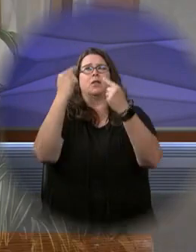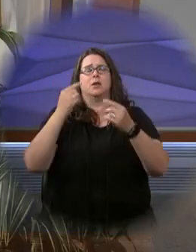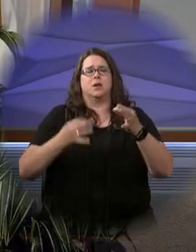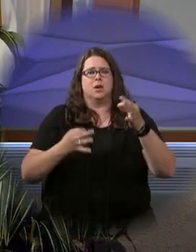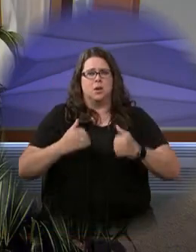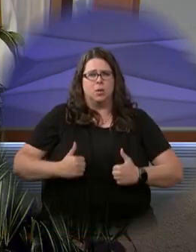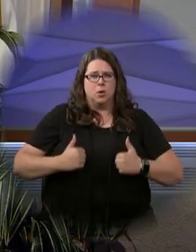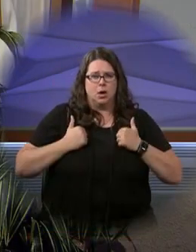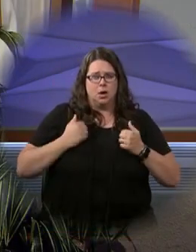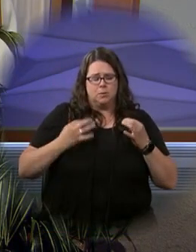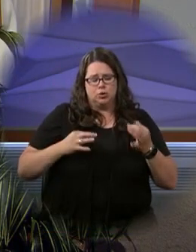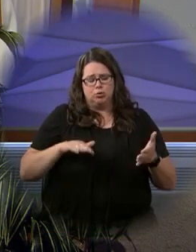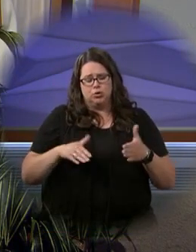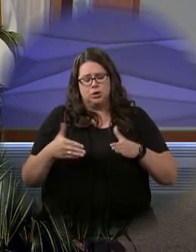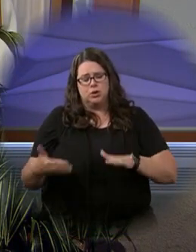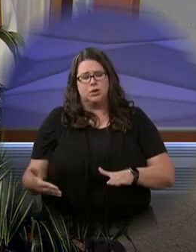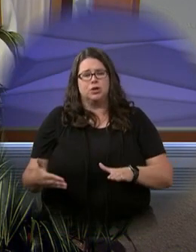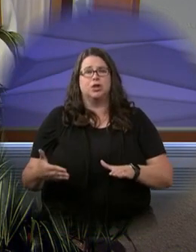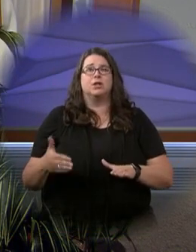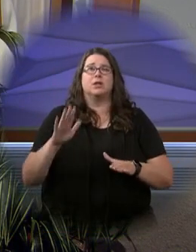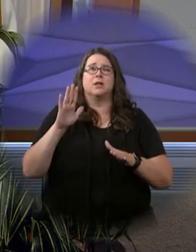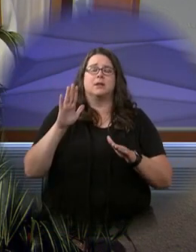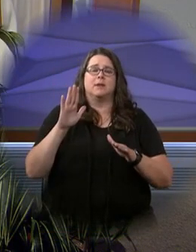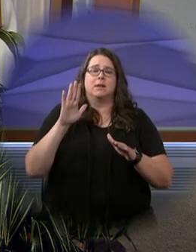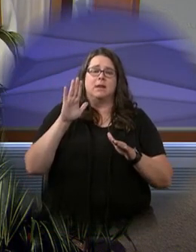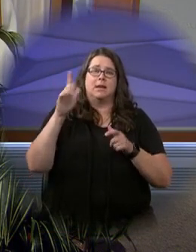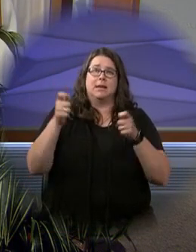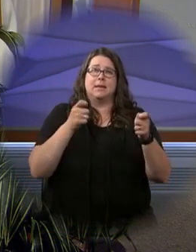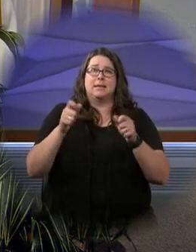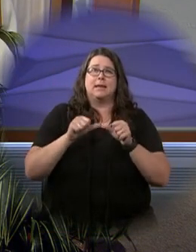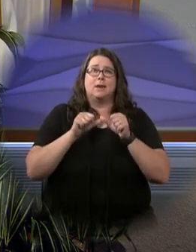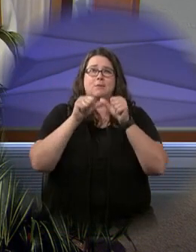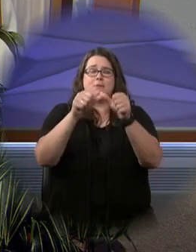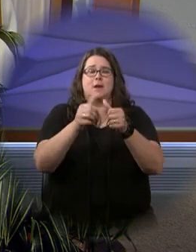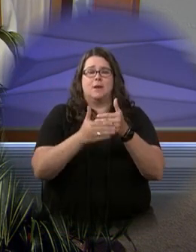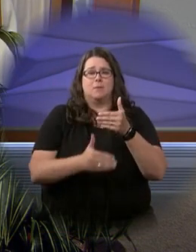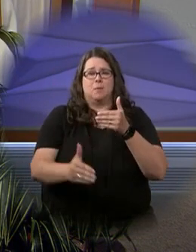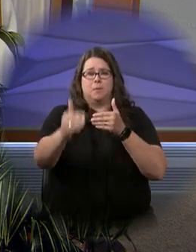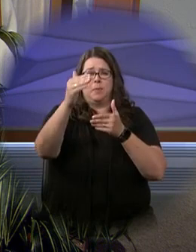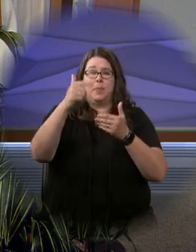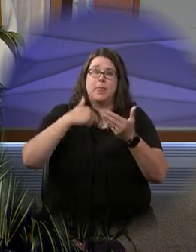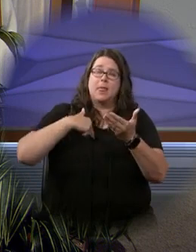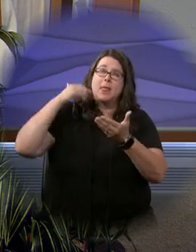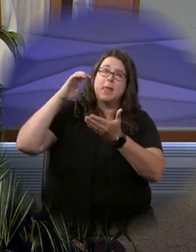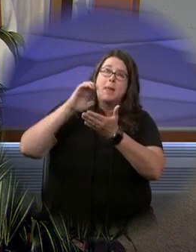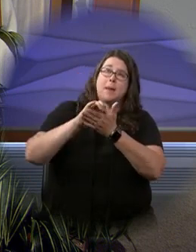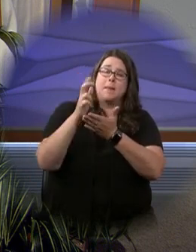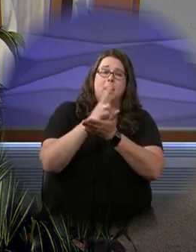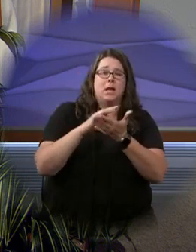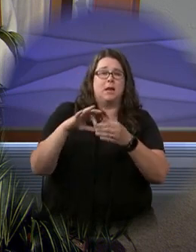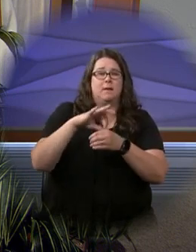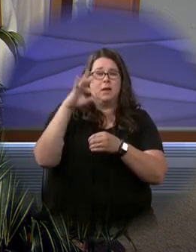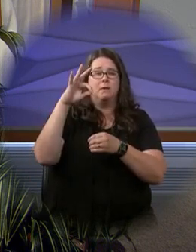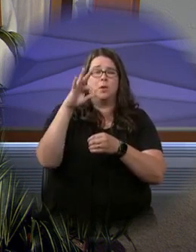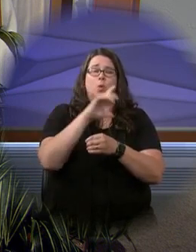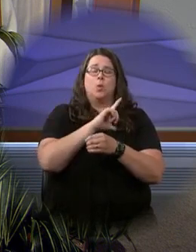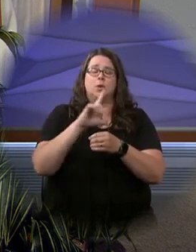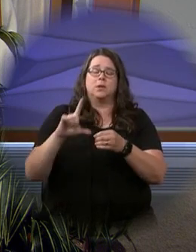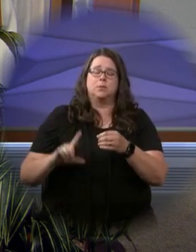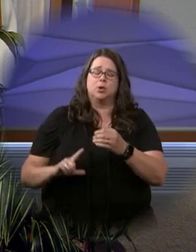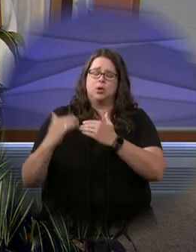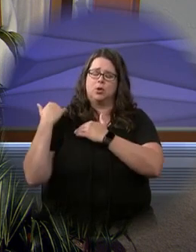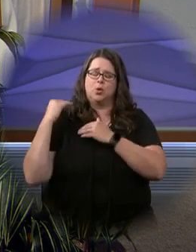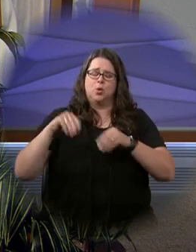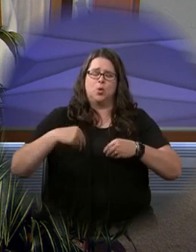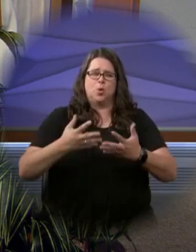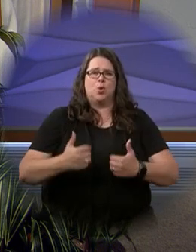of the Father. He will come again in glory to judge the living and the dead, and his kingdom will have no end. I believe in the